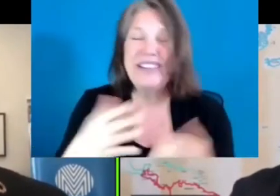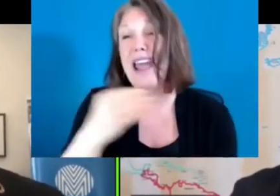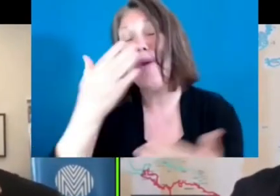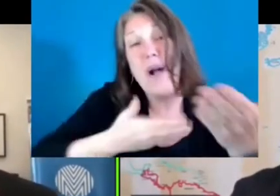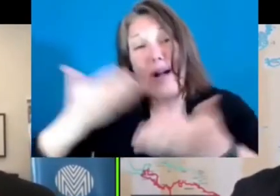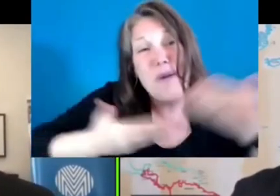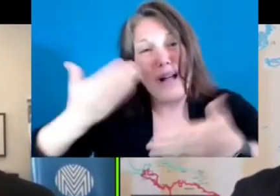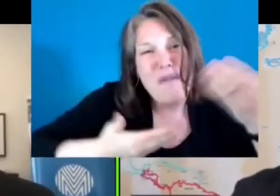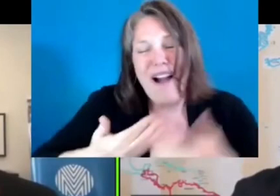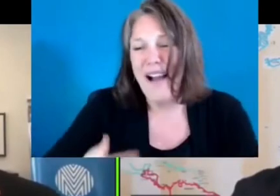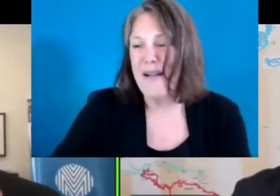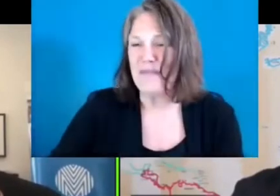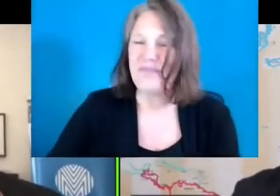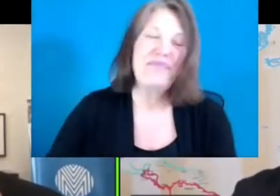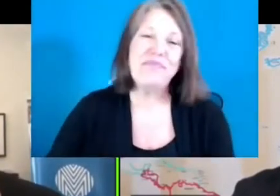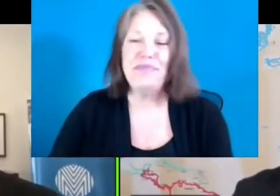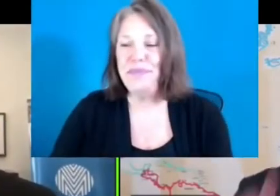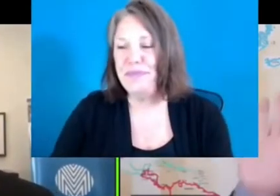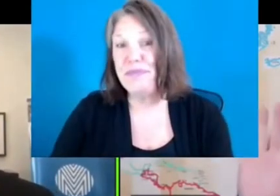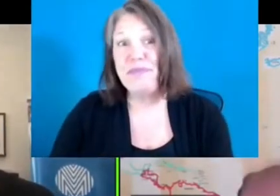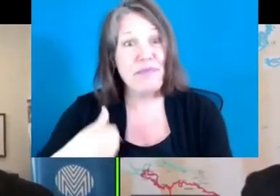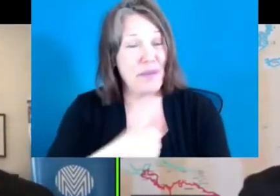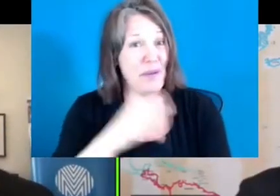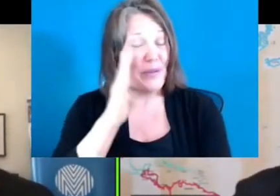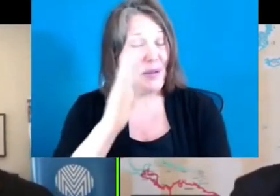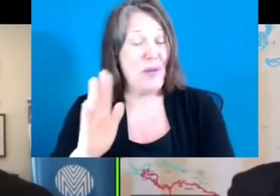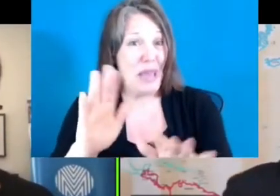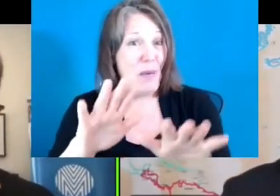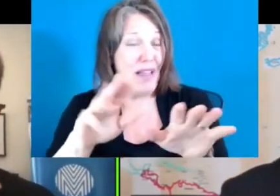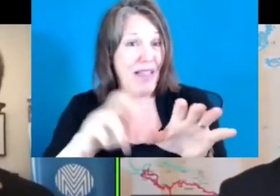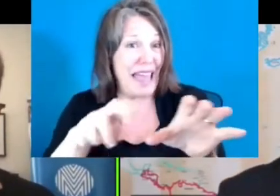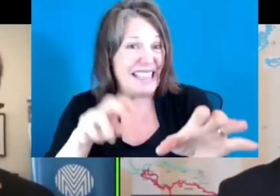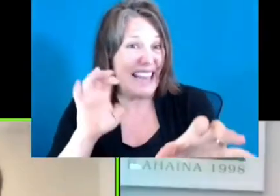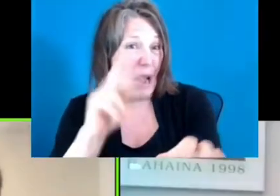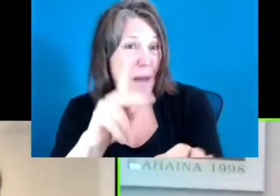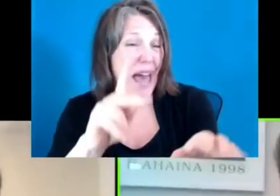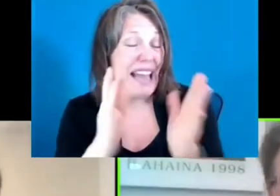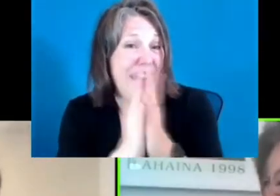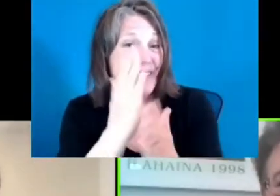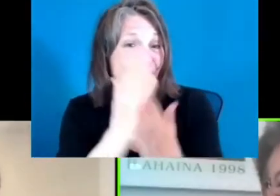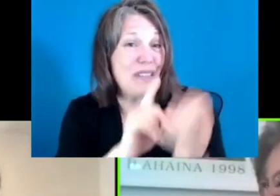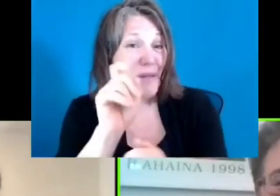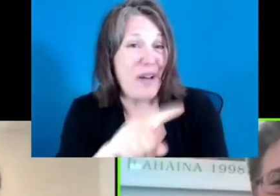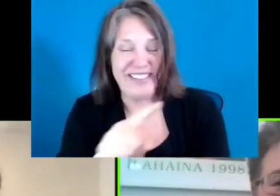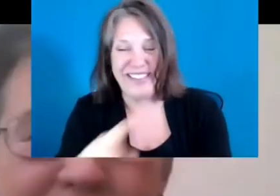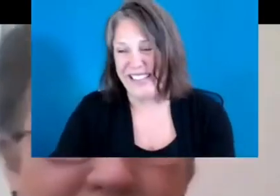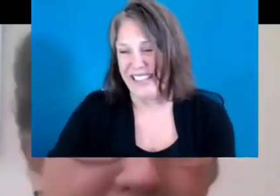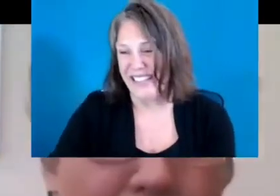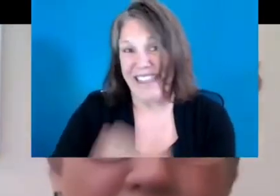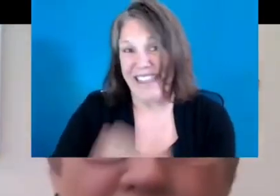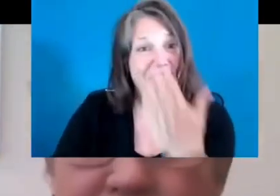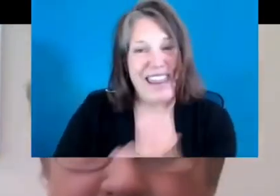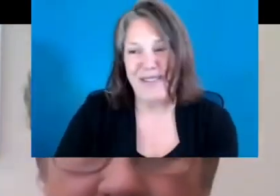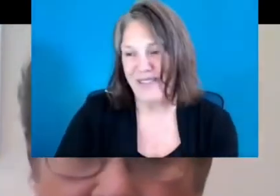you some questions in a little bit. Thank you again. Well, thank you. I'm glad I had my